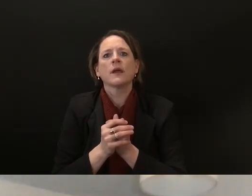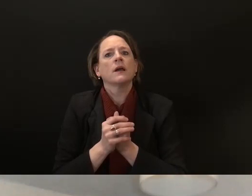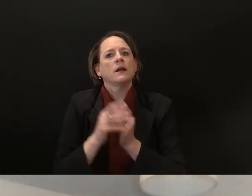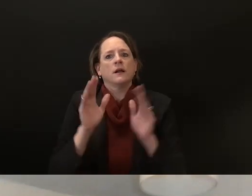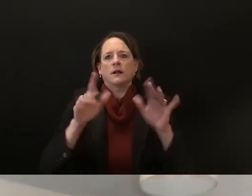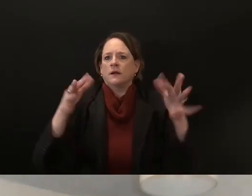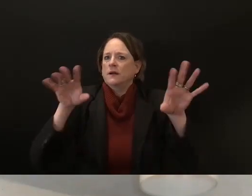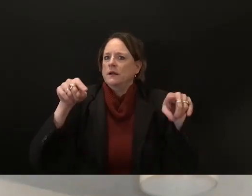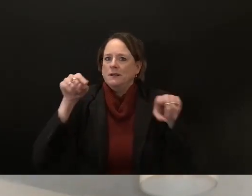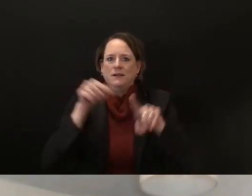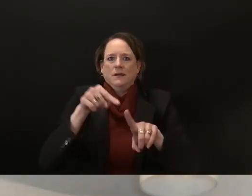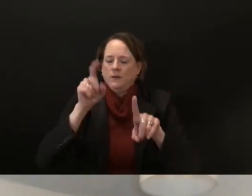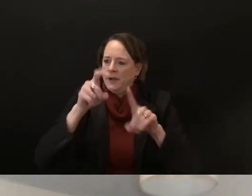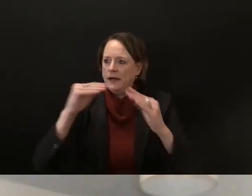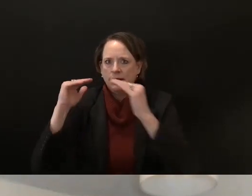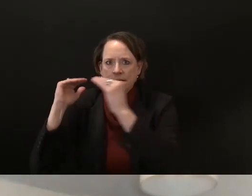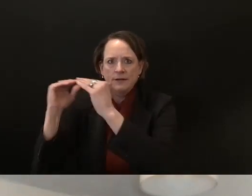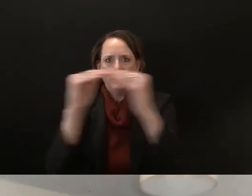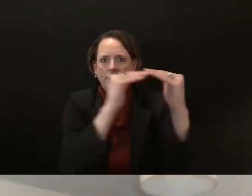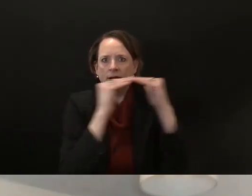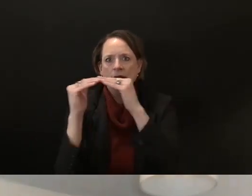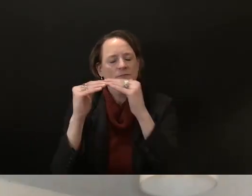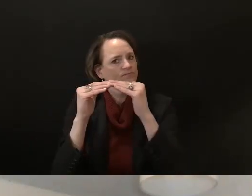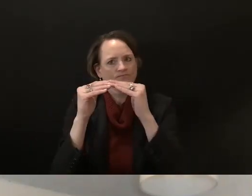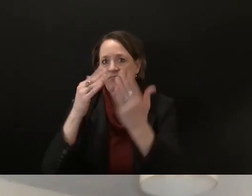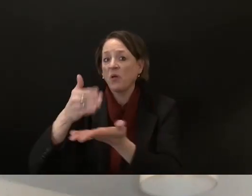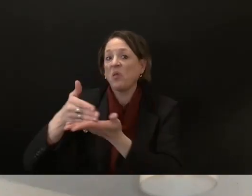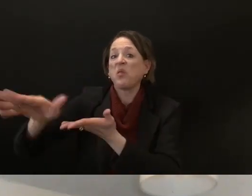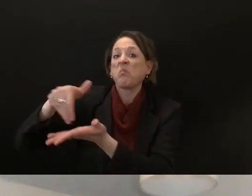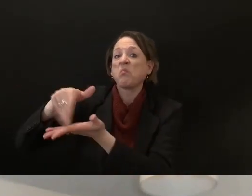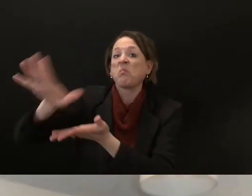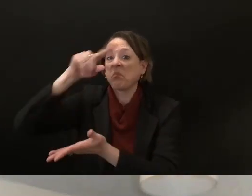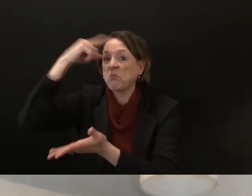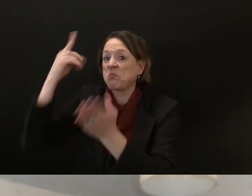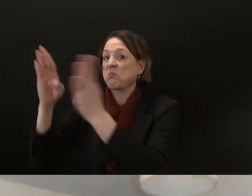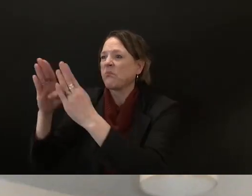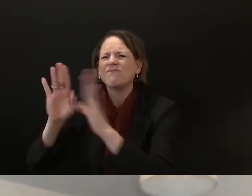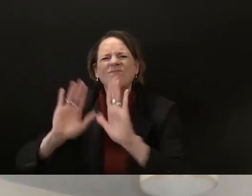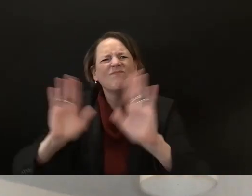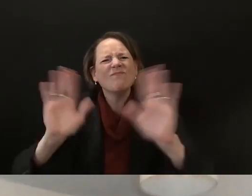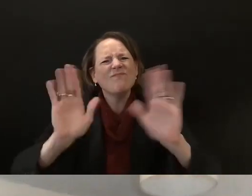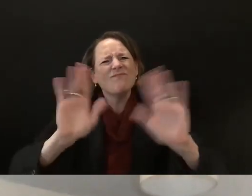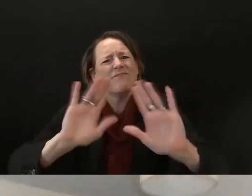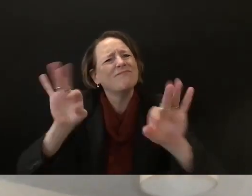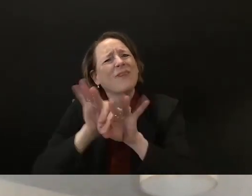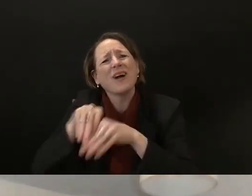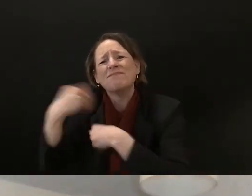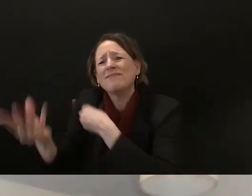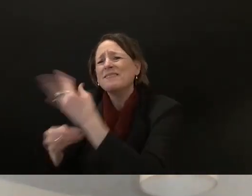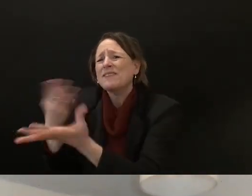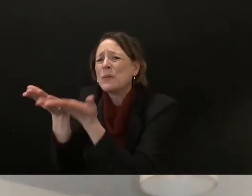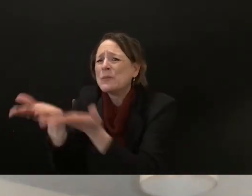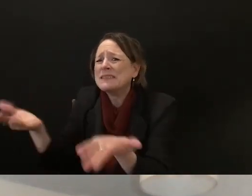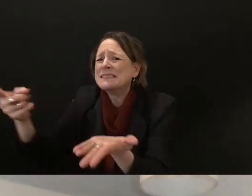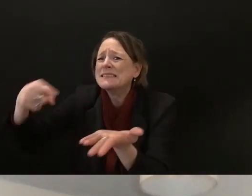and black communities specifically are getting um the resources that they need as well as like i said uh educational opportunities